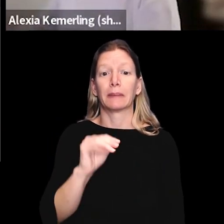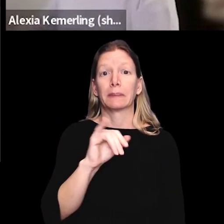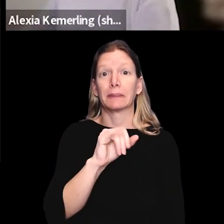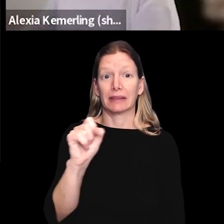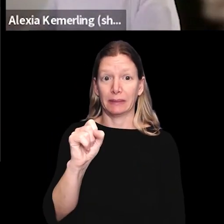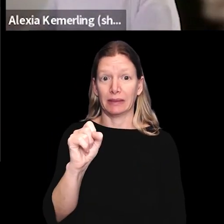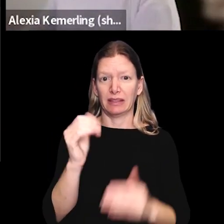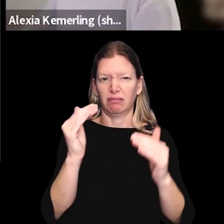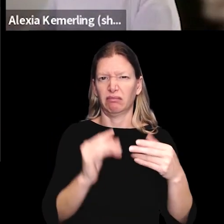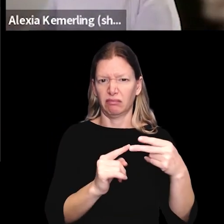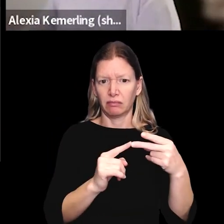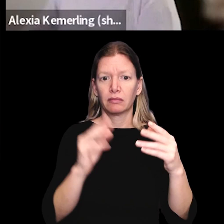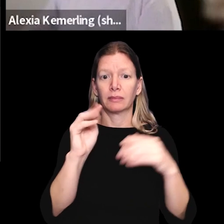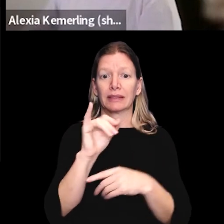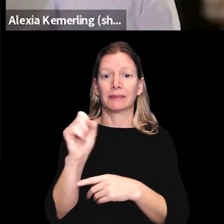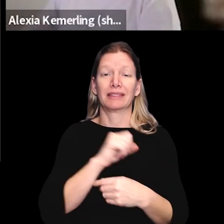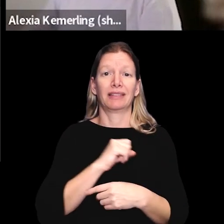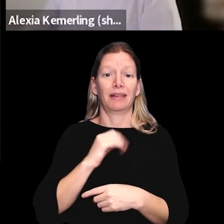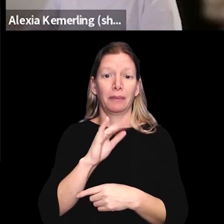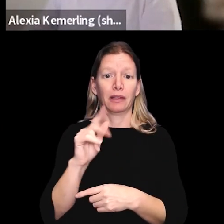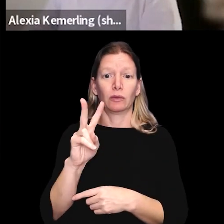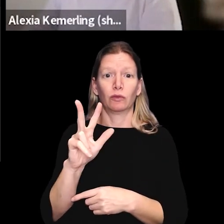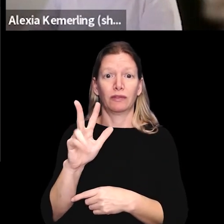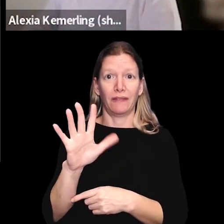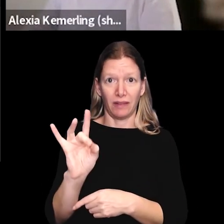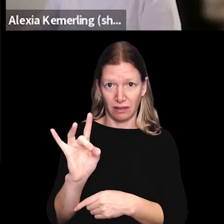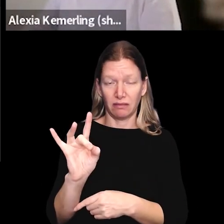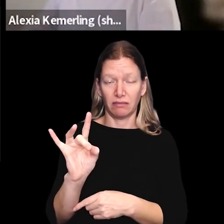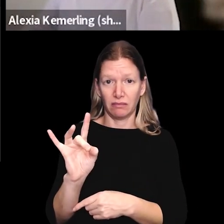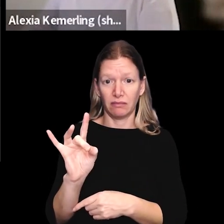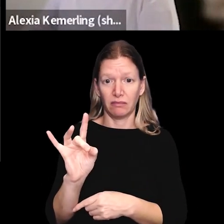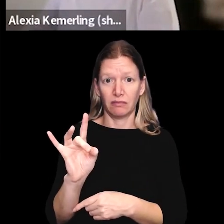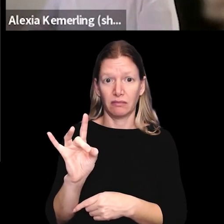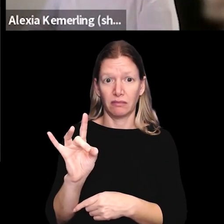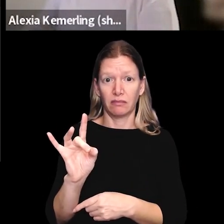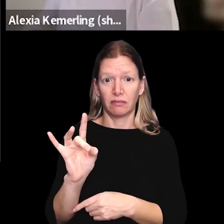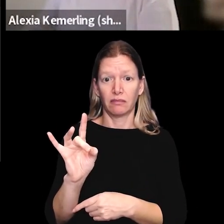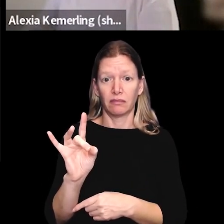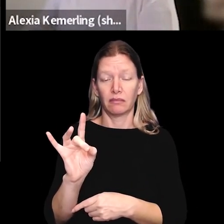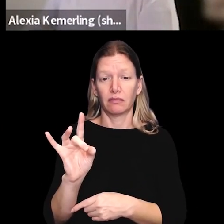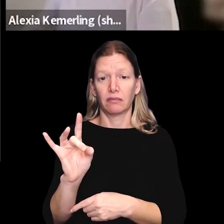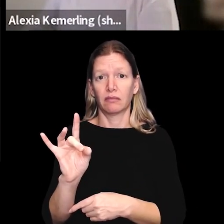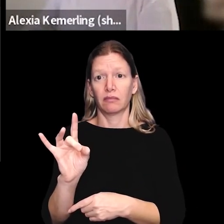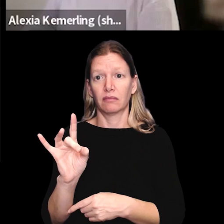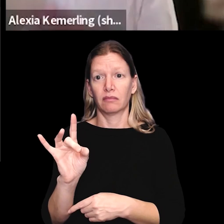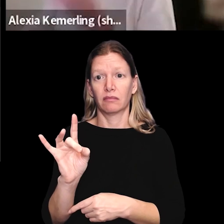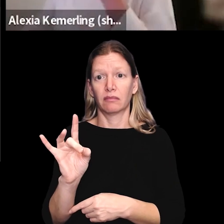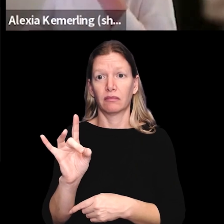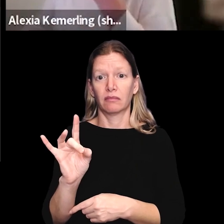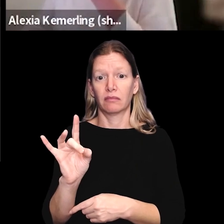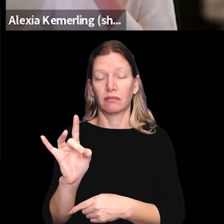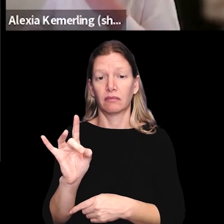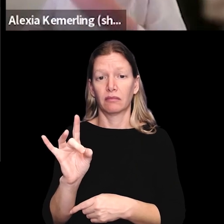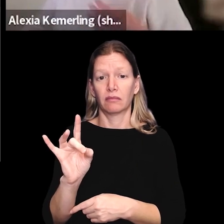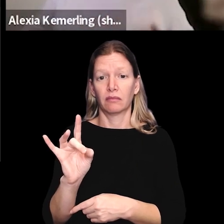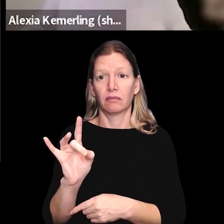And then the Mississippi Senate Bill 2,